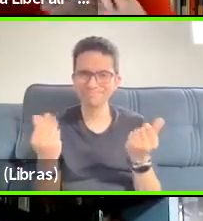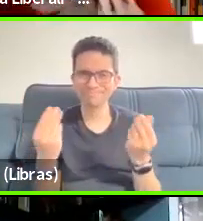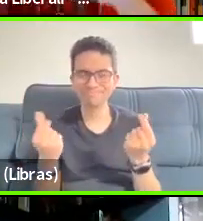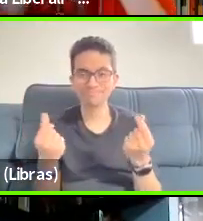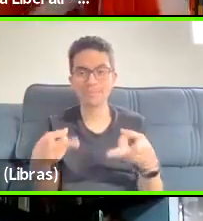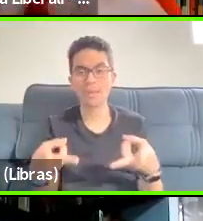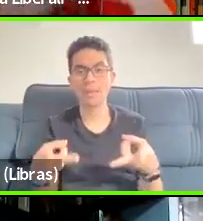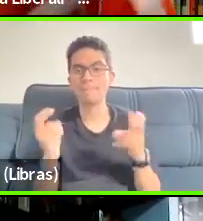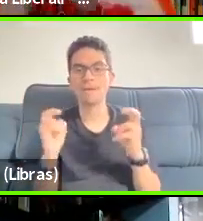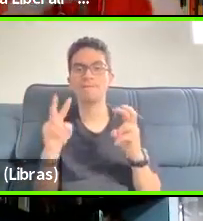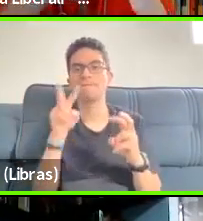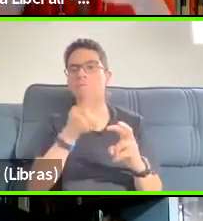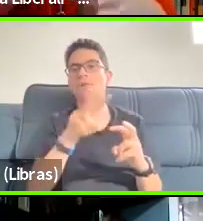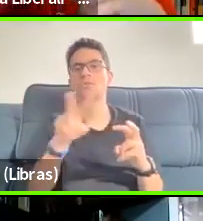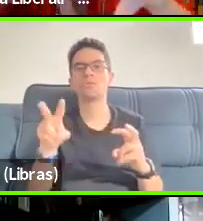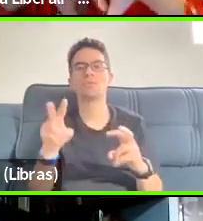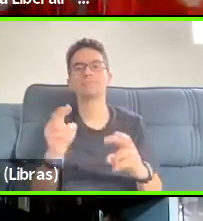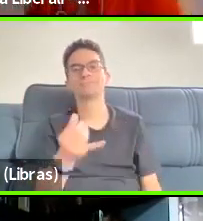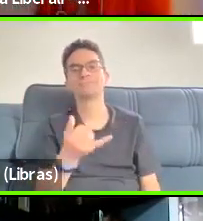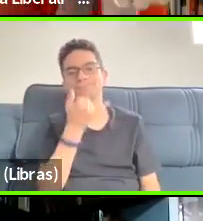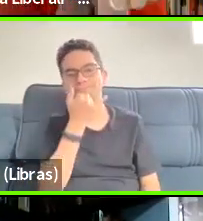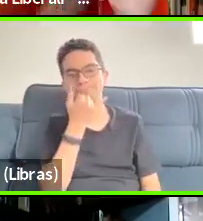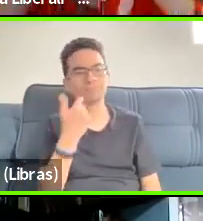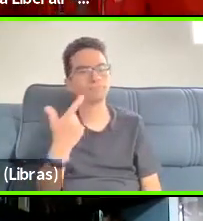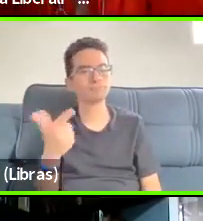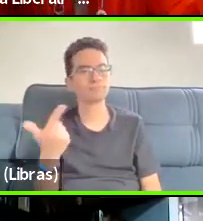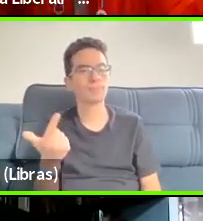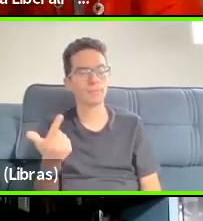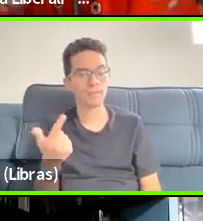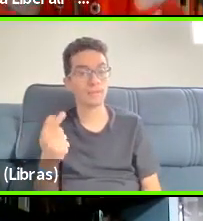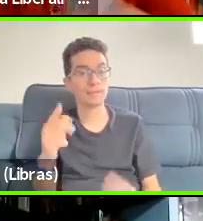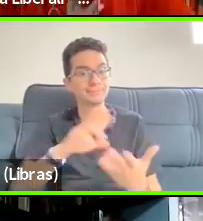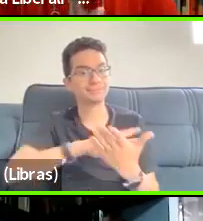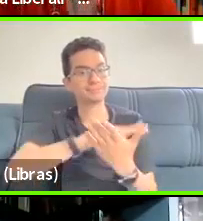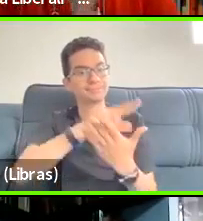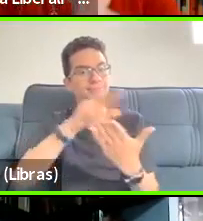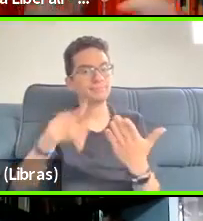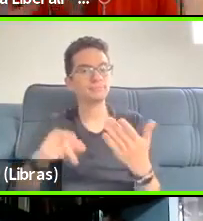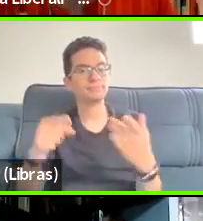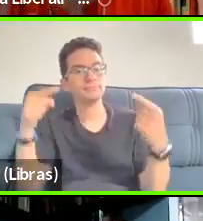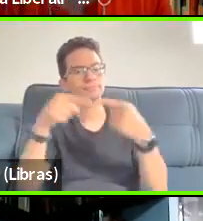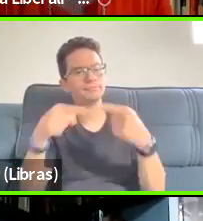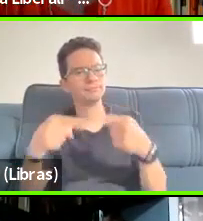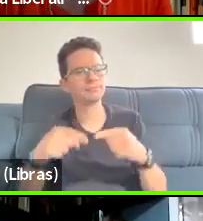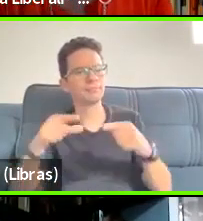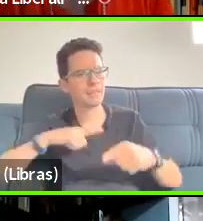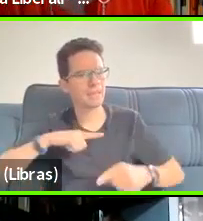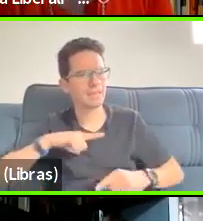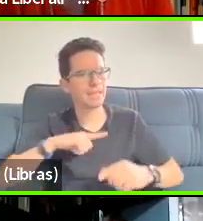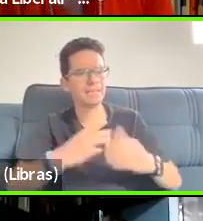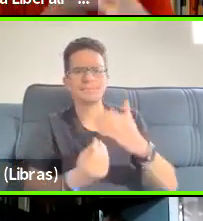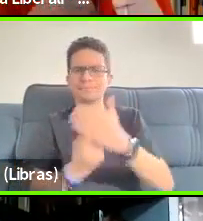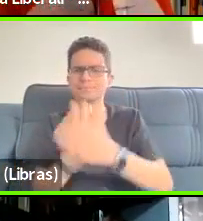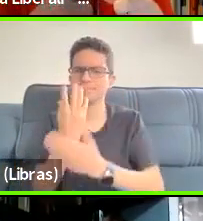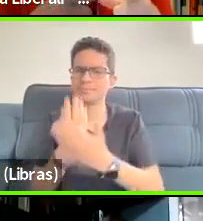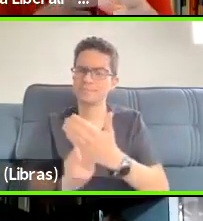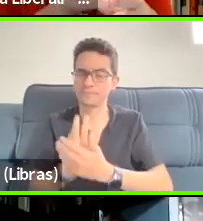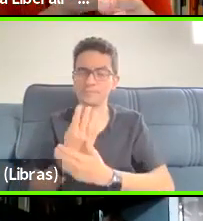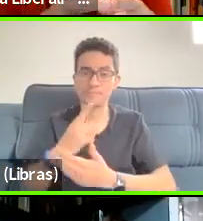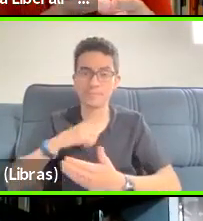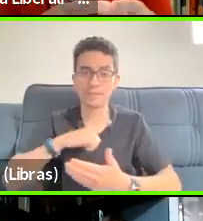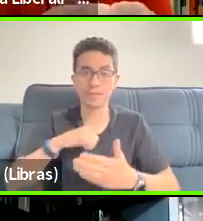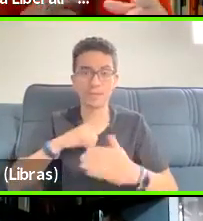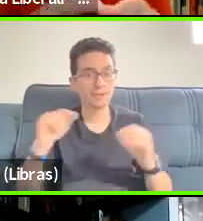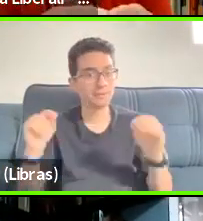There is a combination of different things that creates the totality of what we live. So I look at a